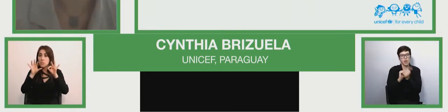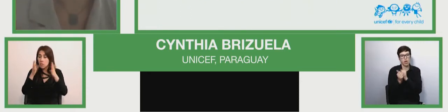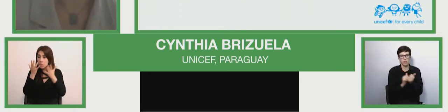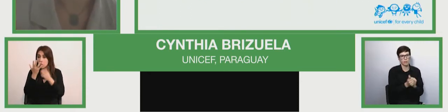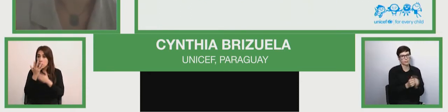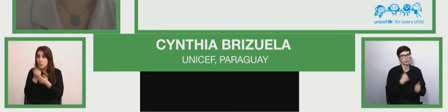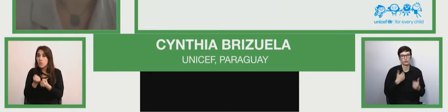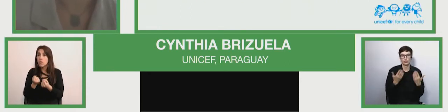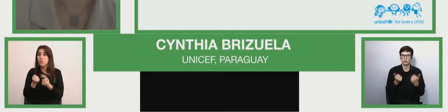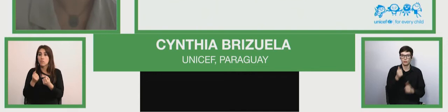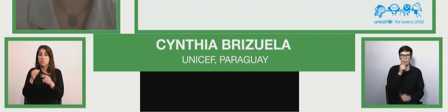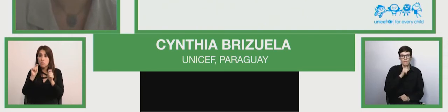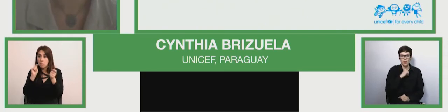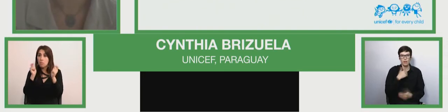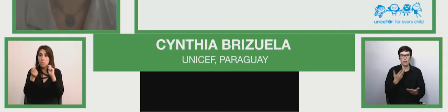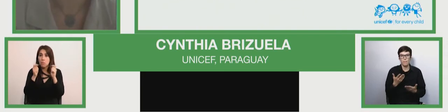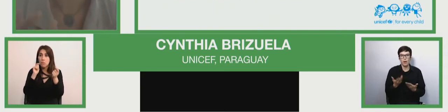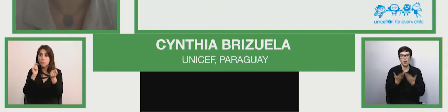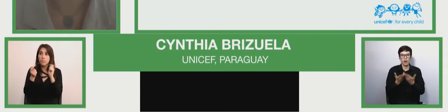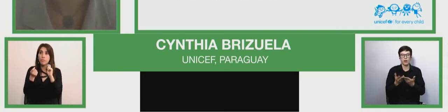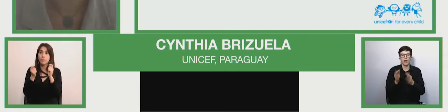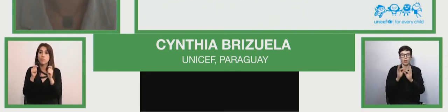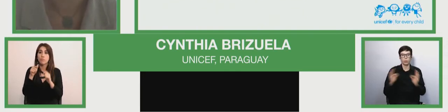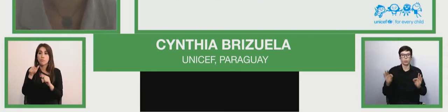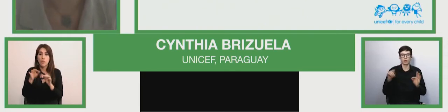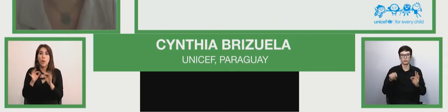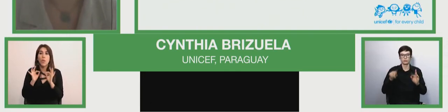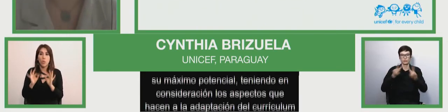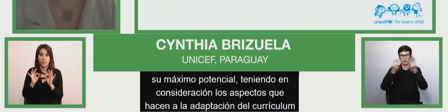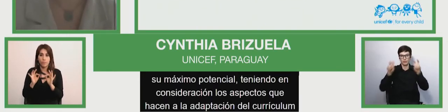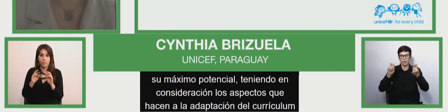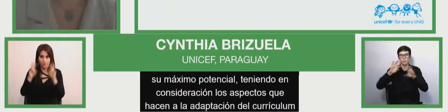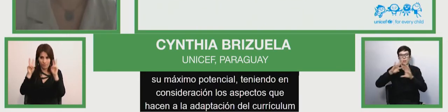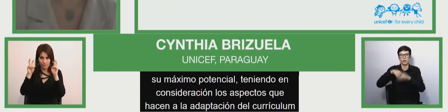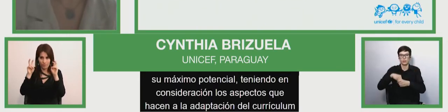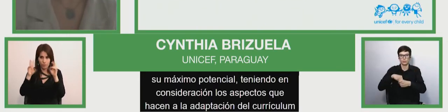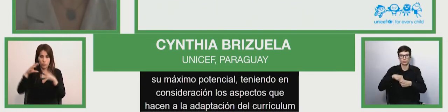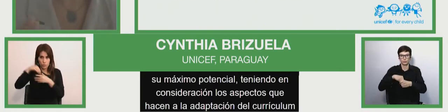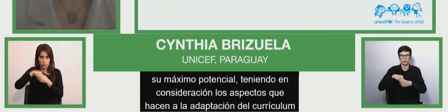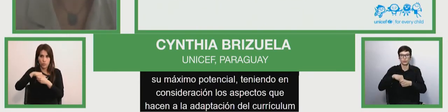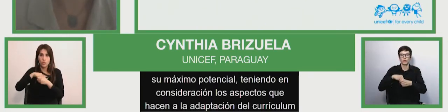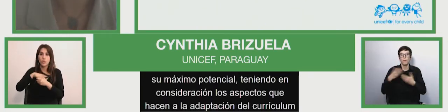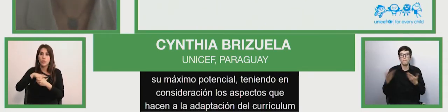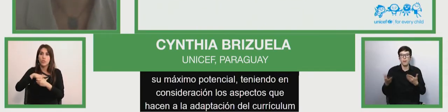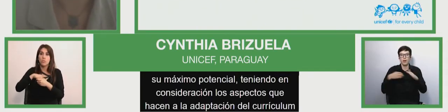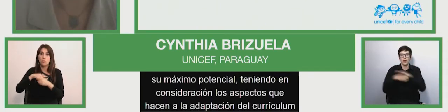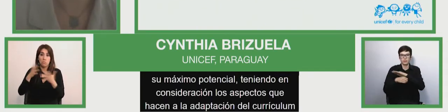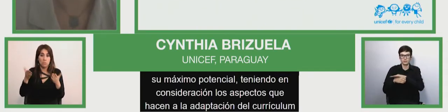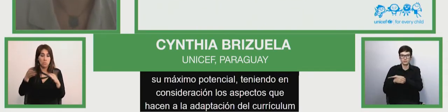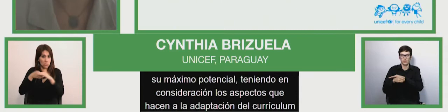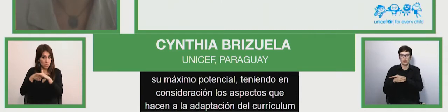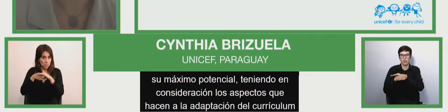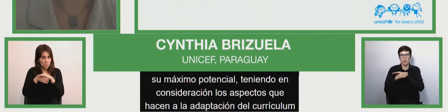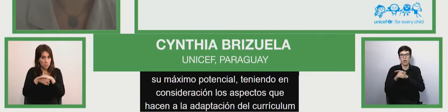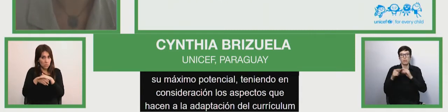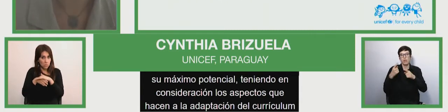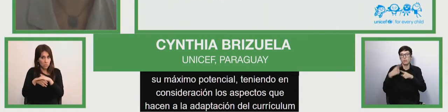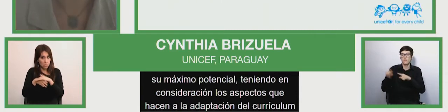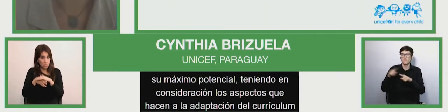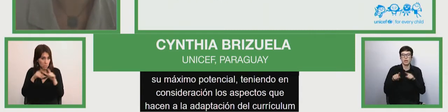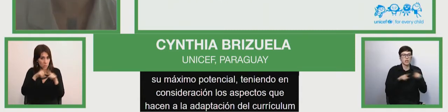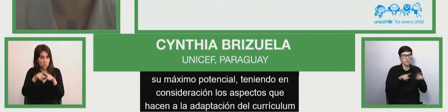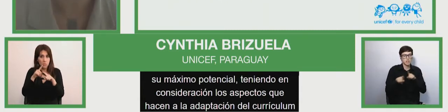materials materials based on a accessible design on methods and strategies which are